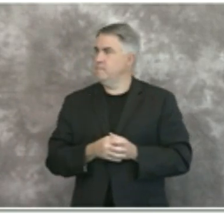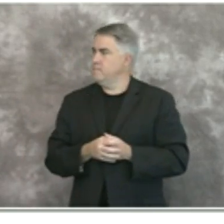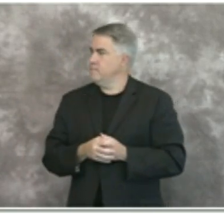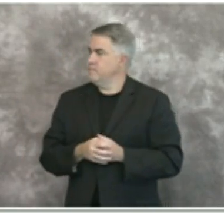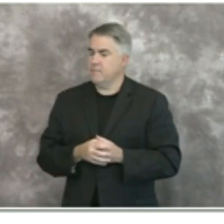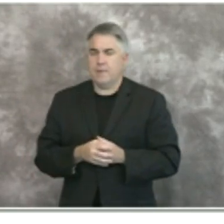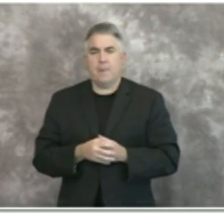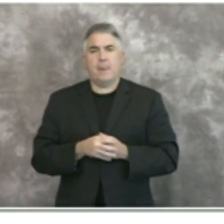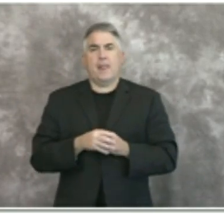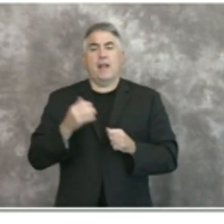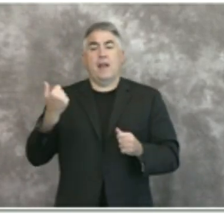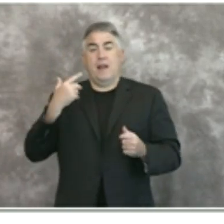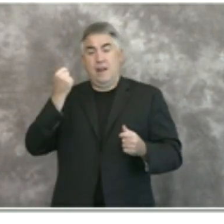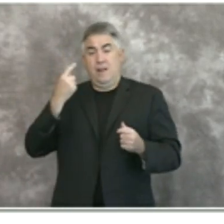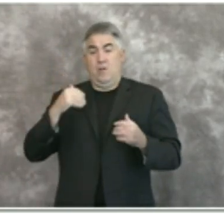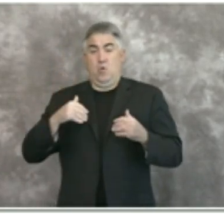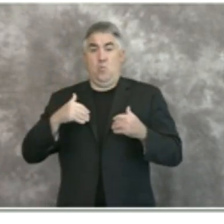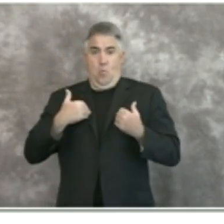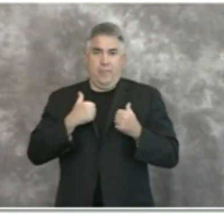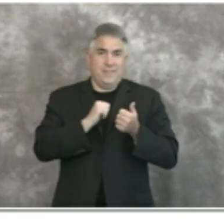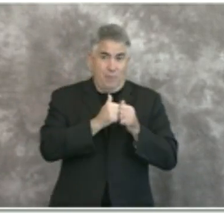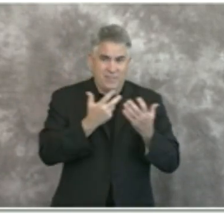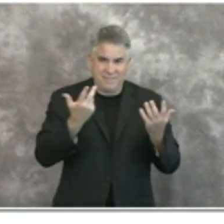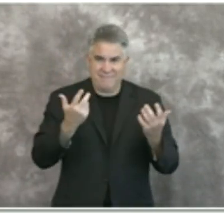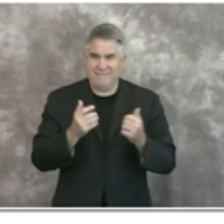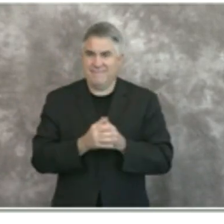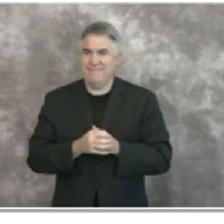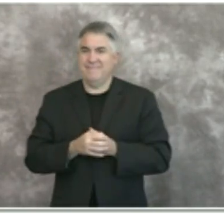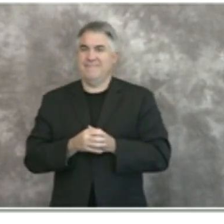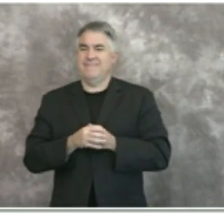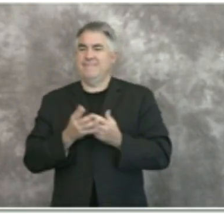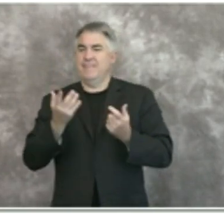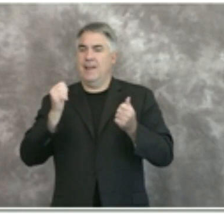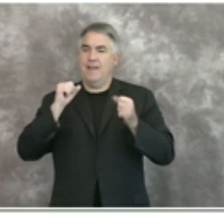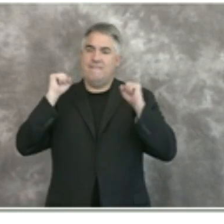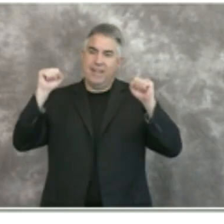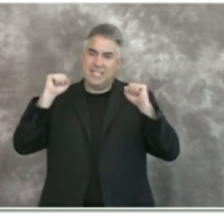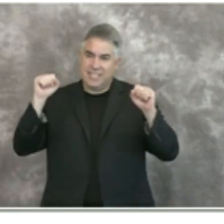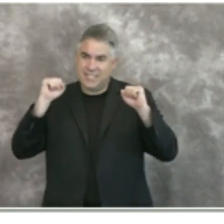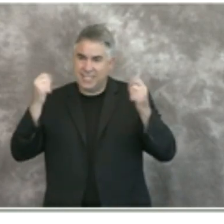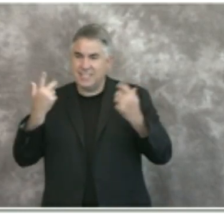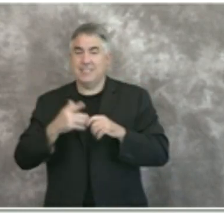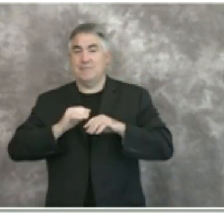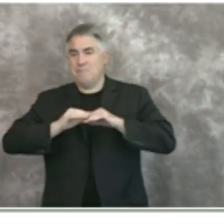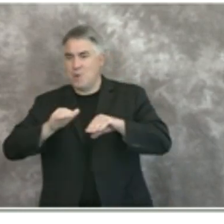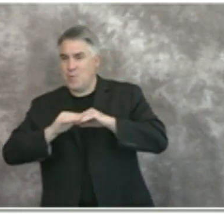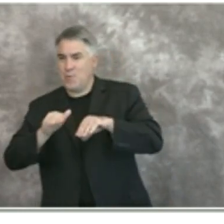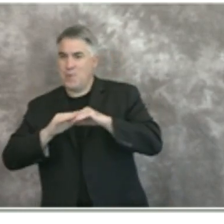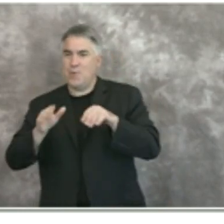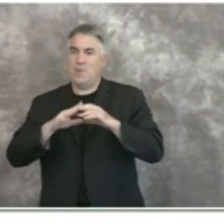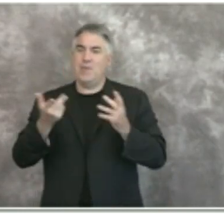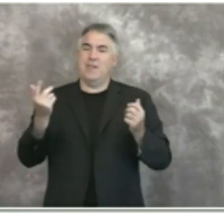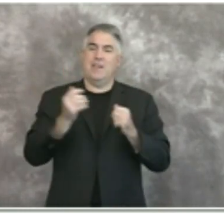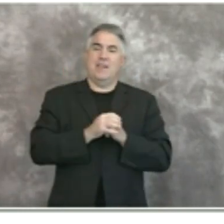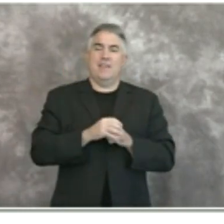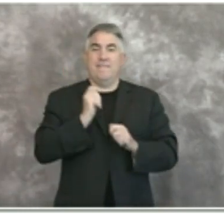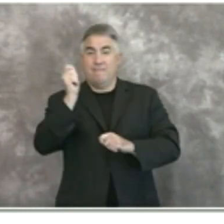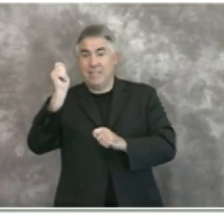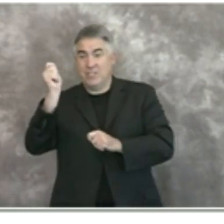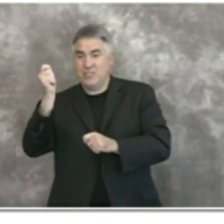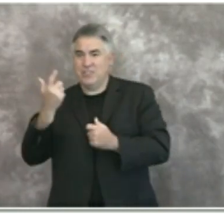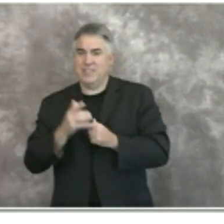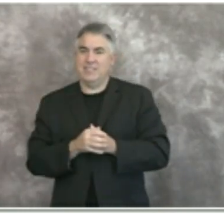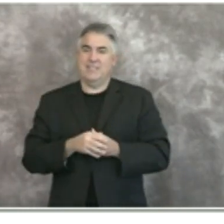youth sports, fitness facilities, pools, sports fishing, tour boats, indoor